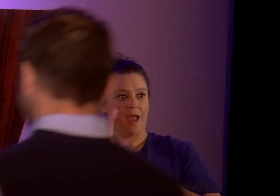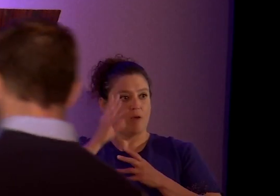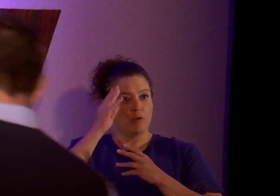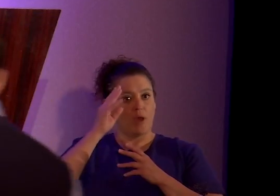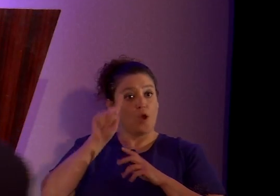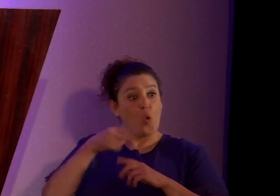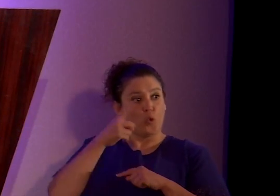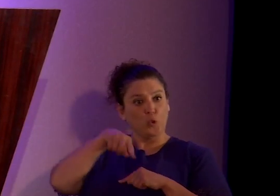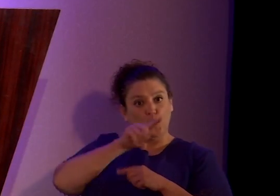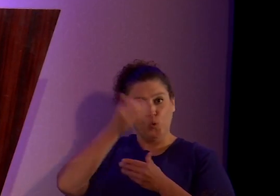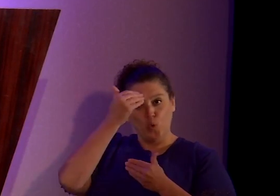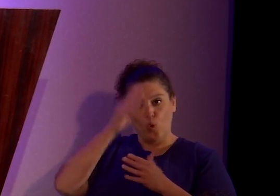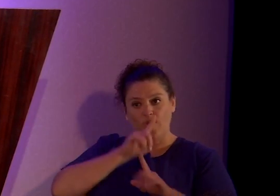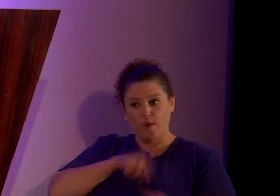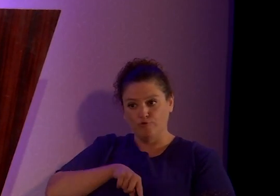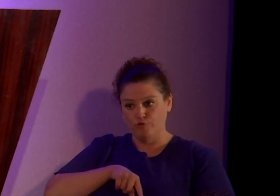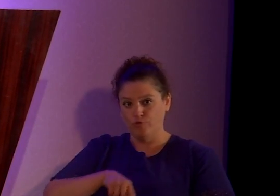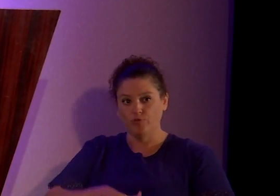answers are.